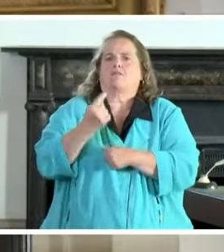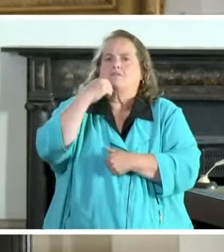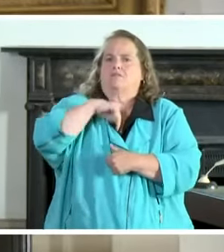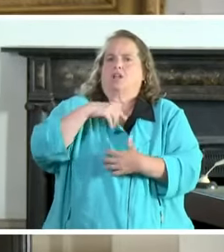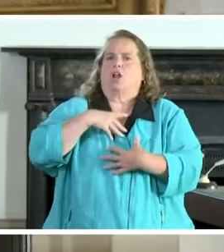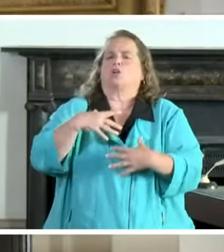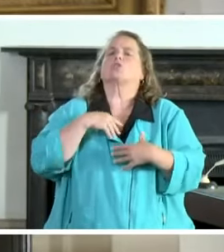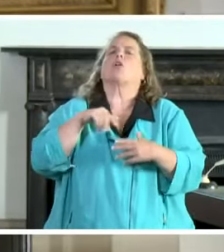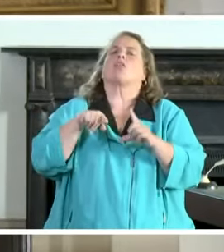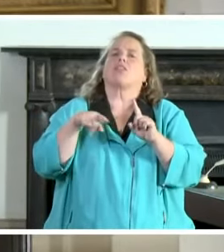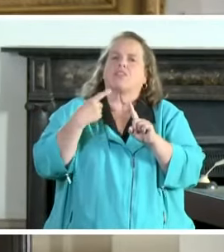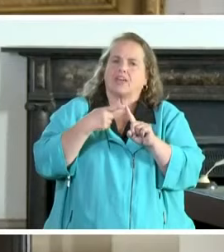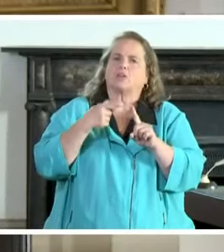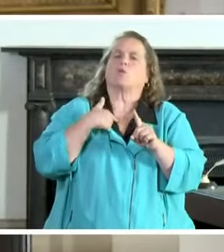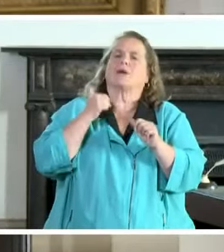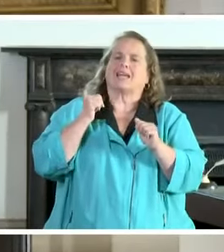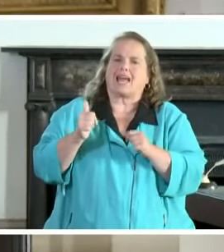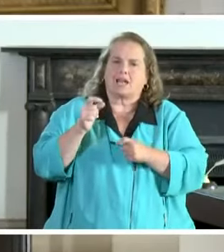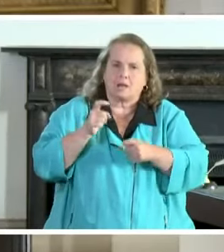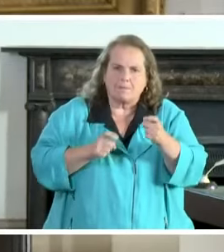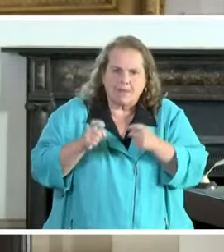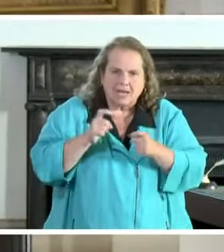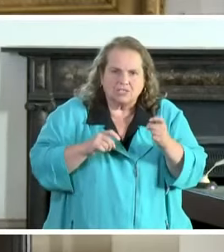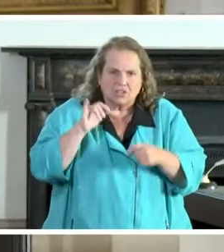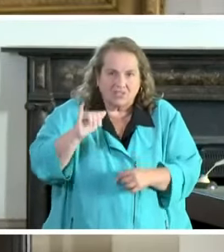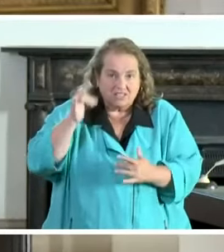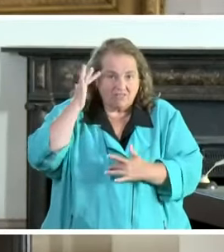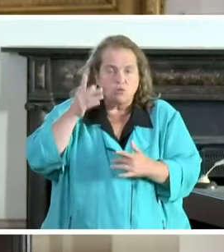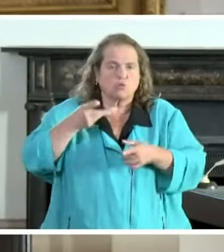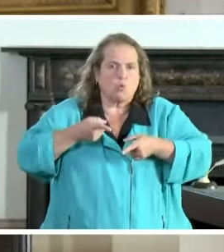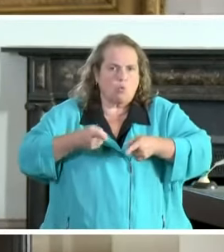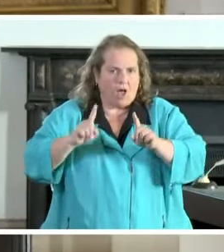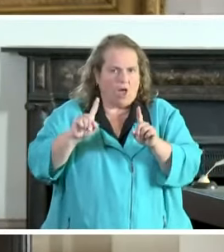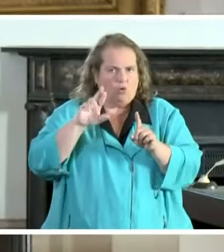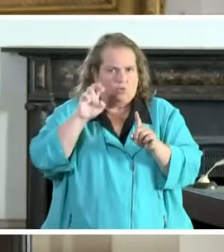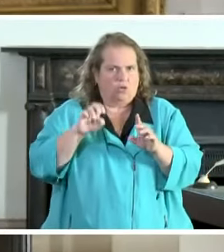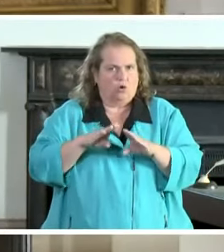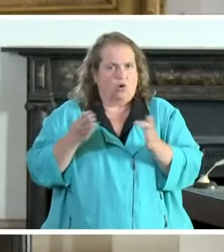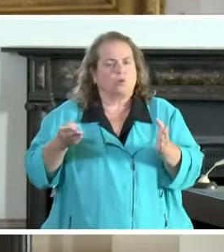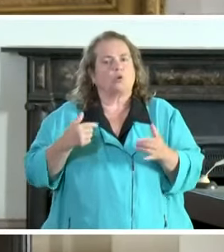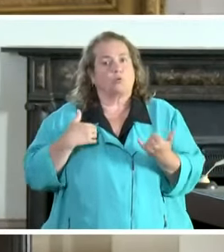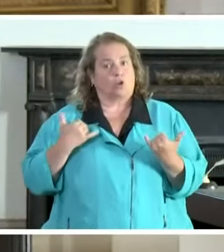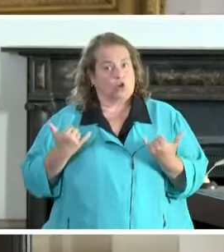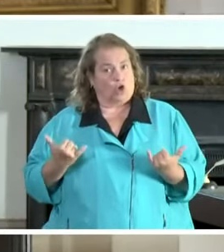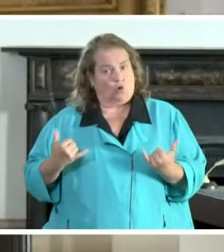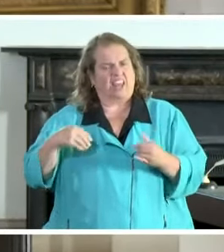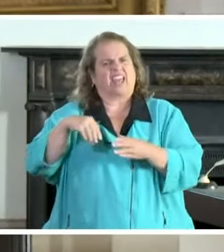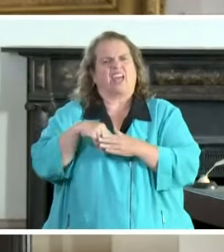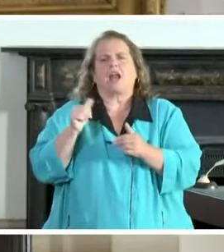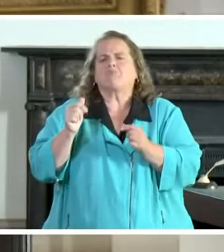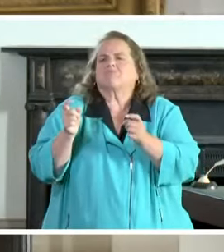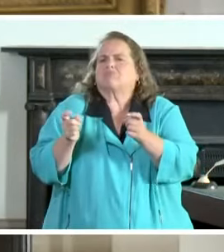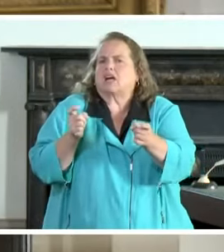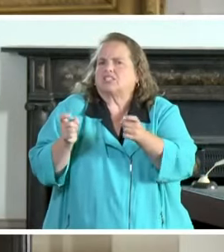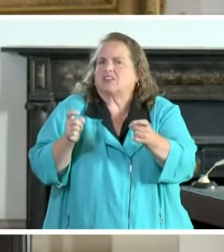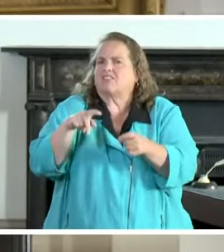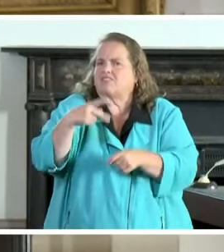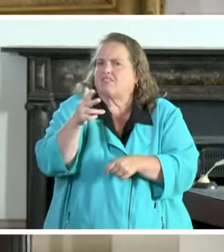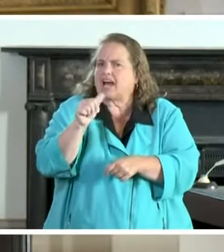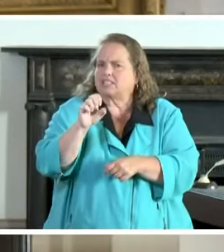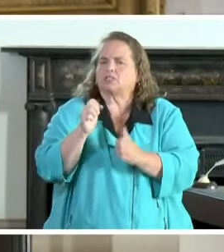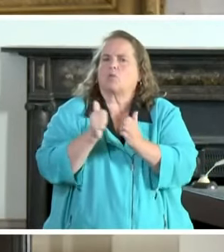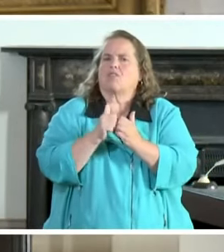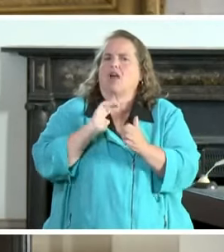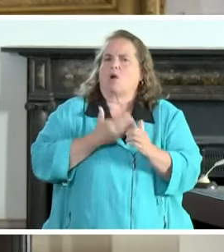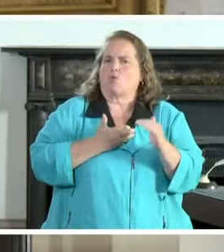virus while reopening we are currently in a manageable phase with the plateau that we're in